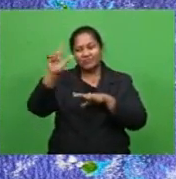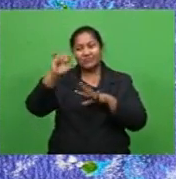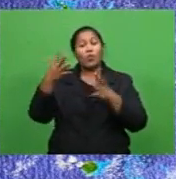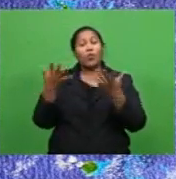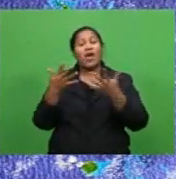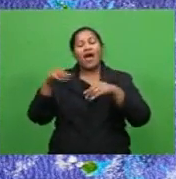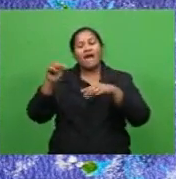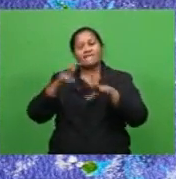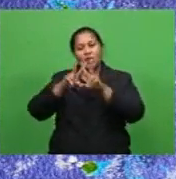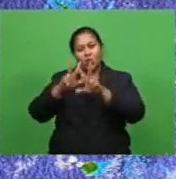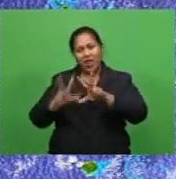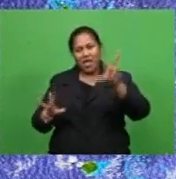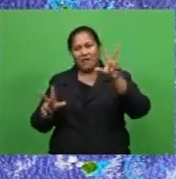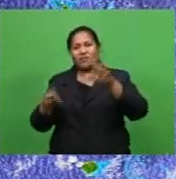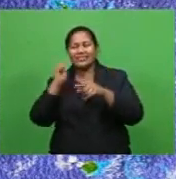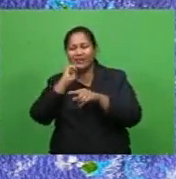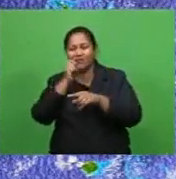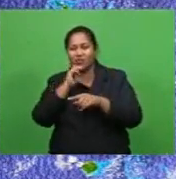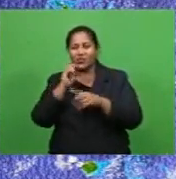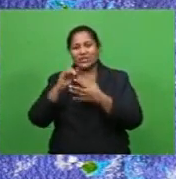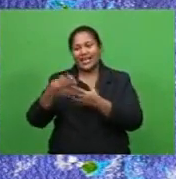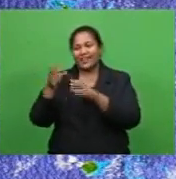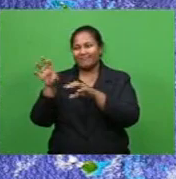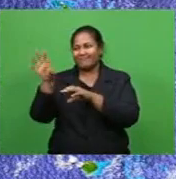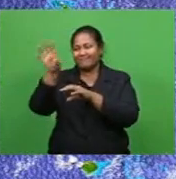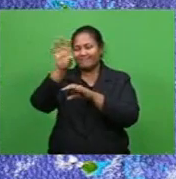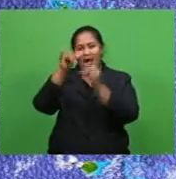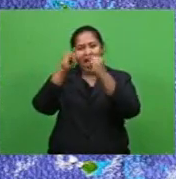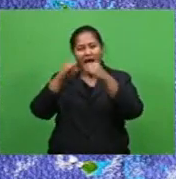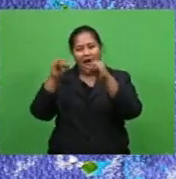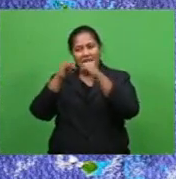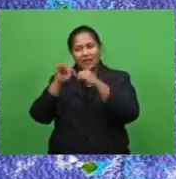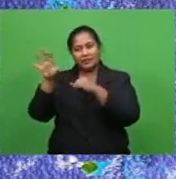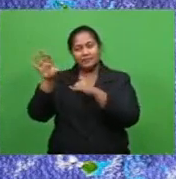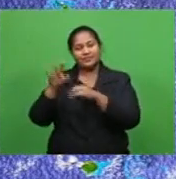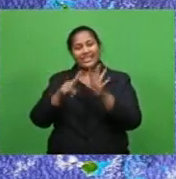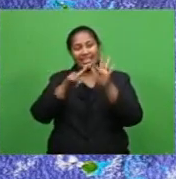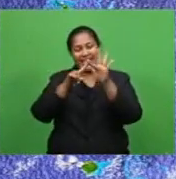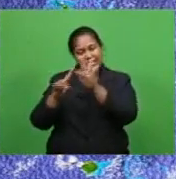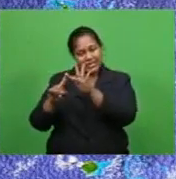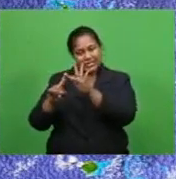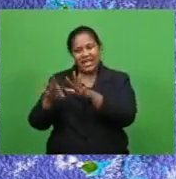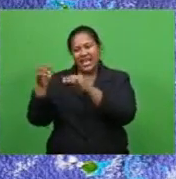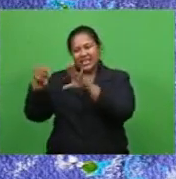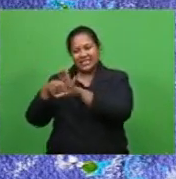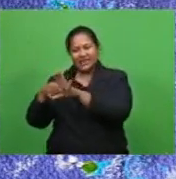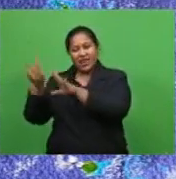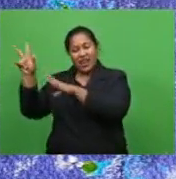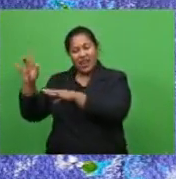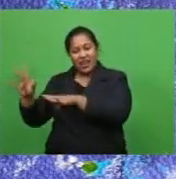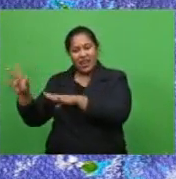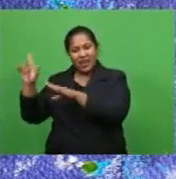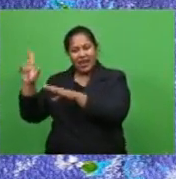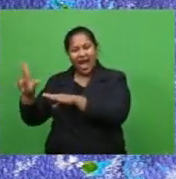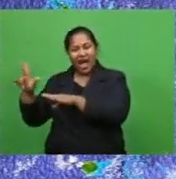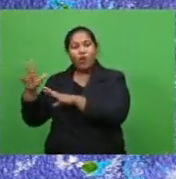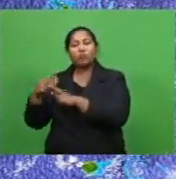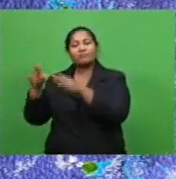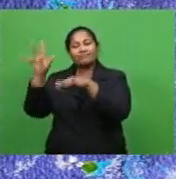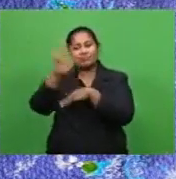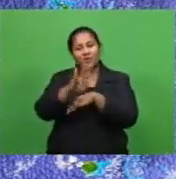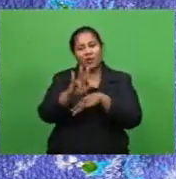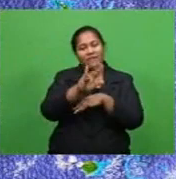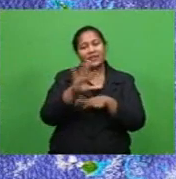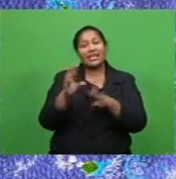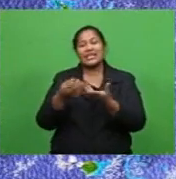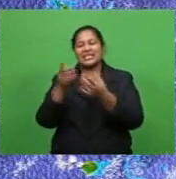level Tava uni and nearby smaller islands eastern and interior Viti level lao and long my VP group elsewhere some